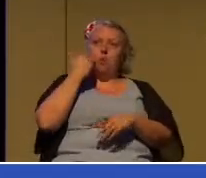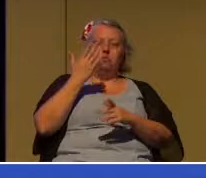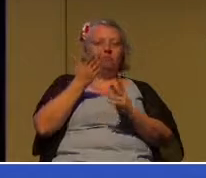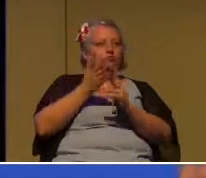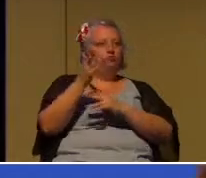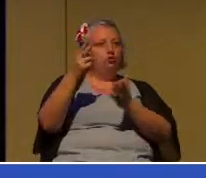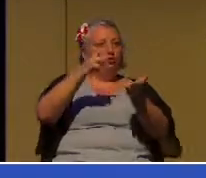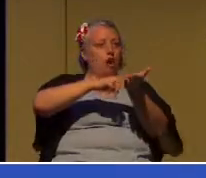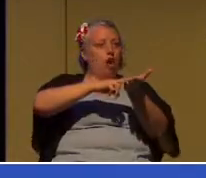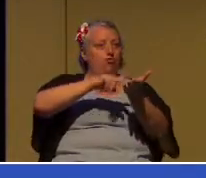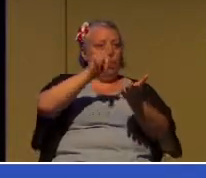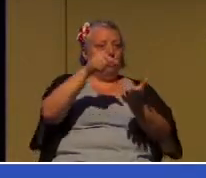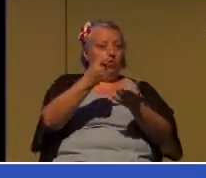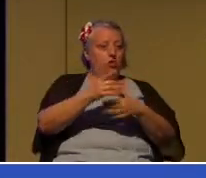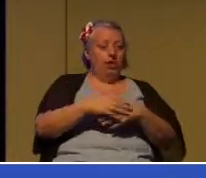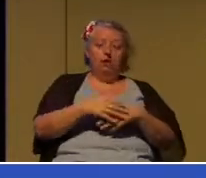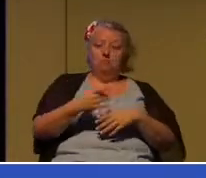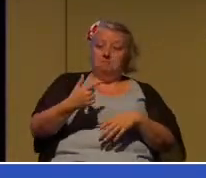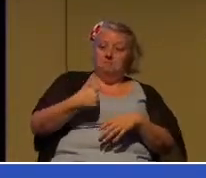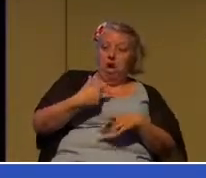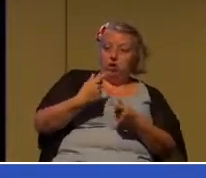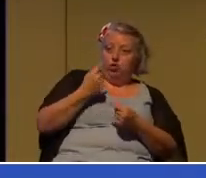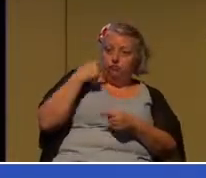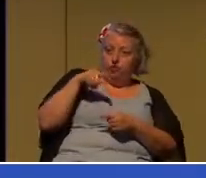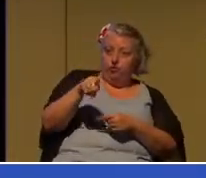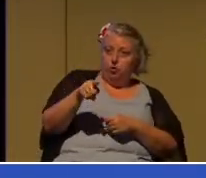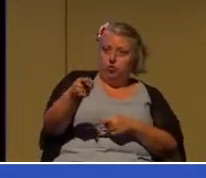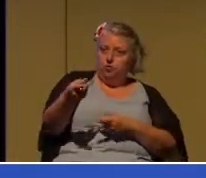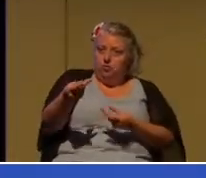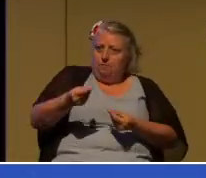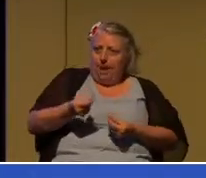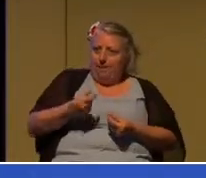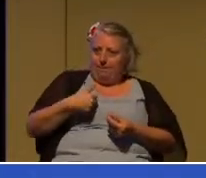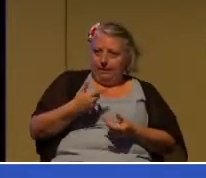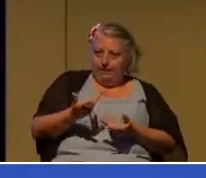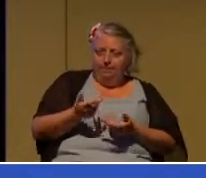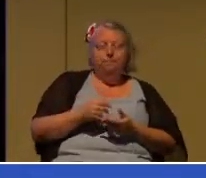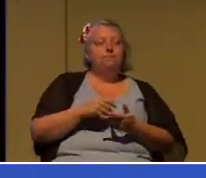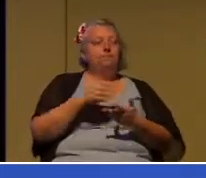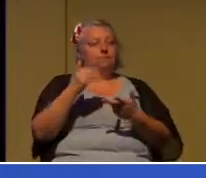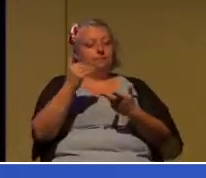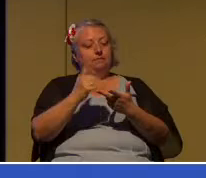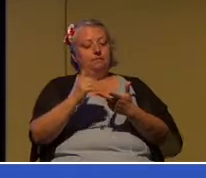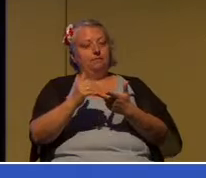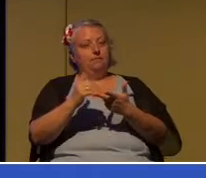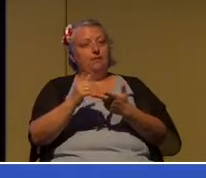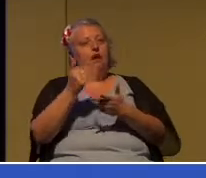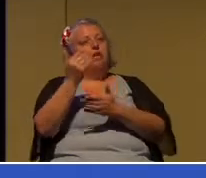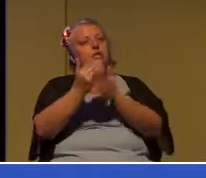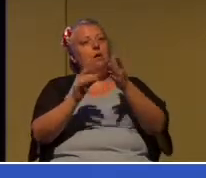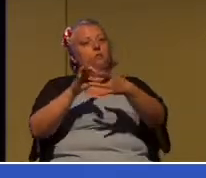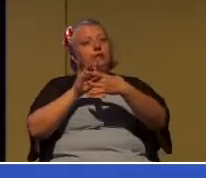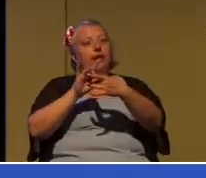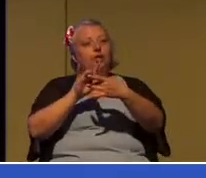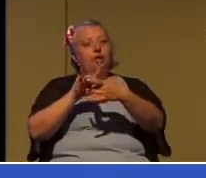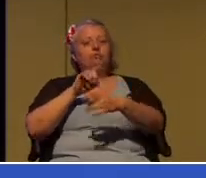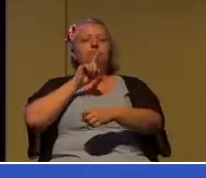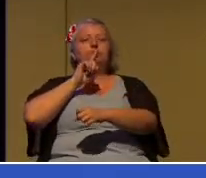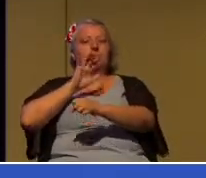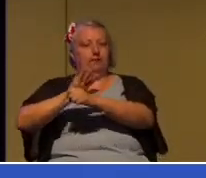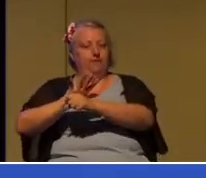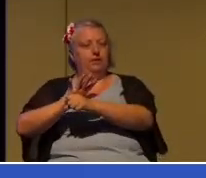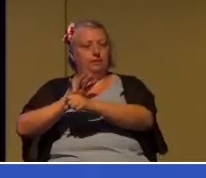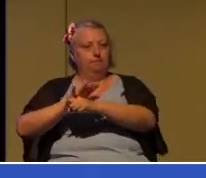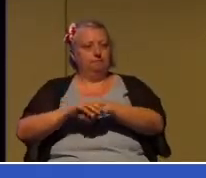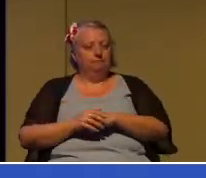us doesn't do it, we're done. And some relationships are covenantal. I